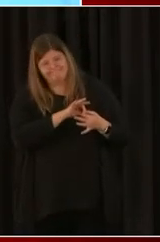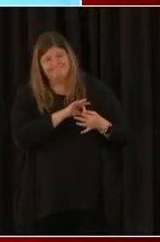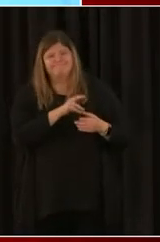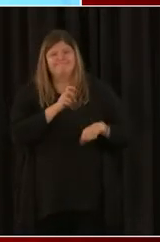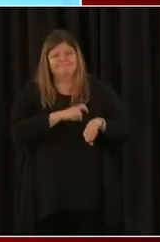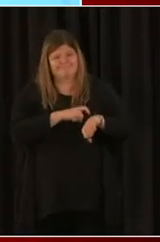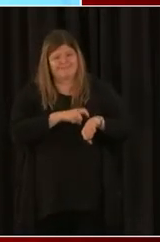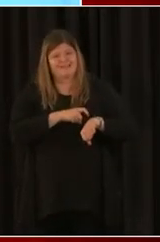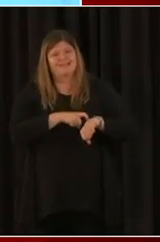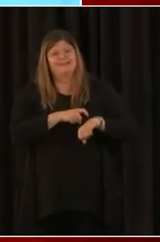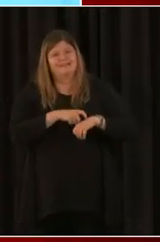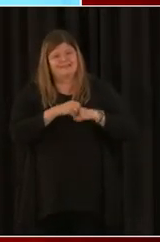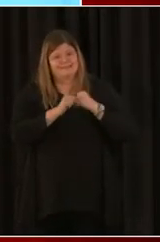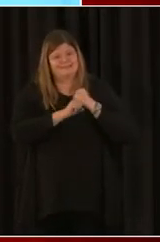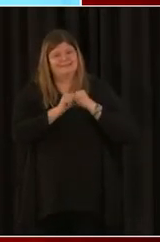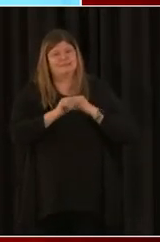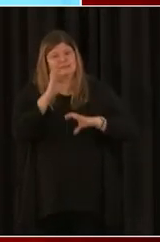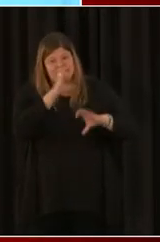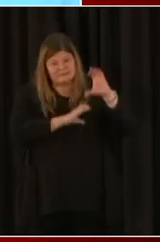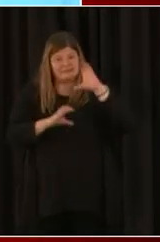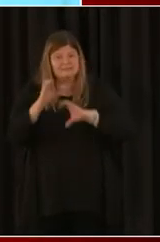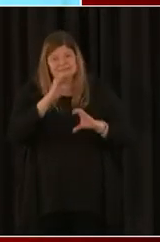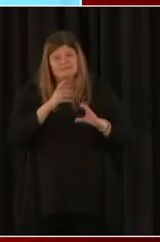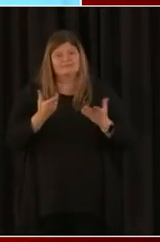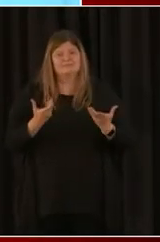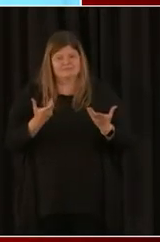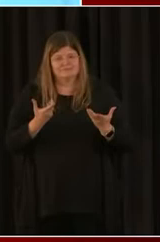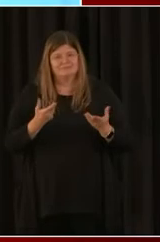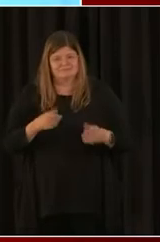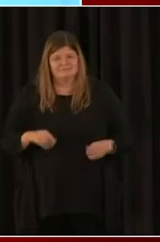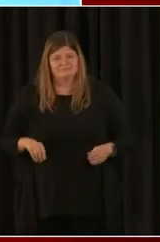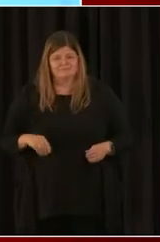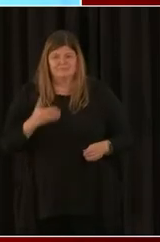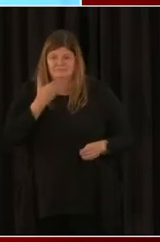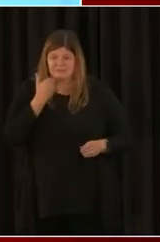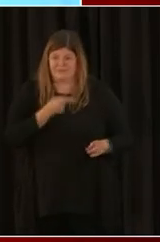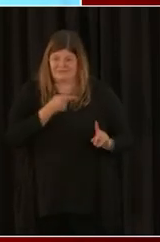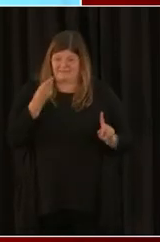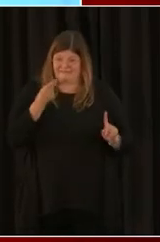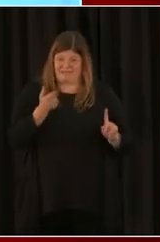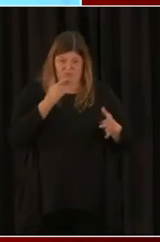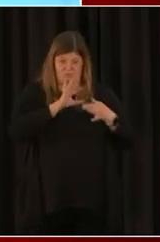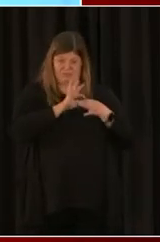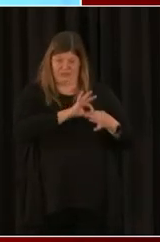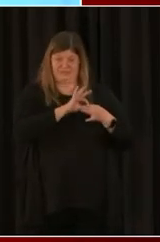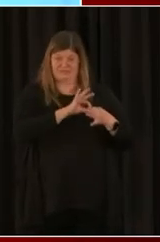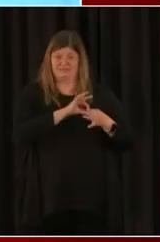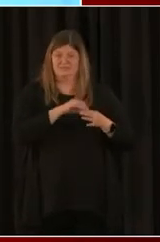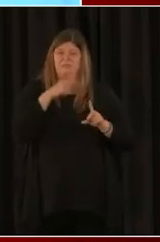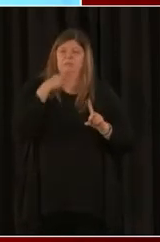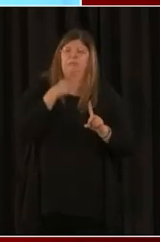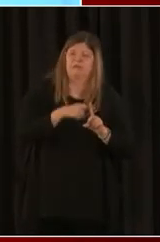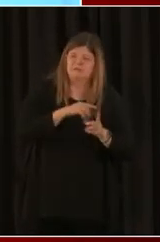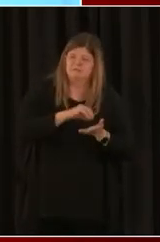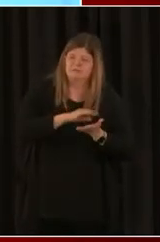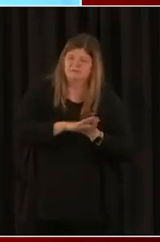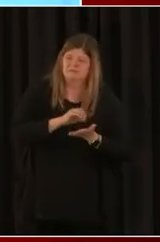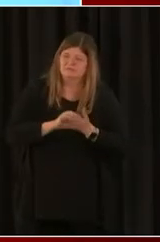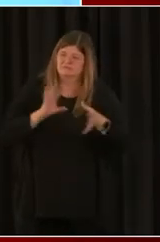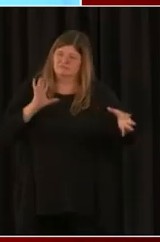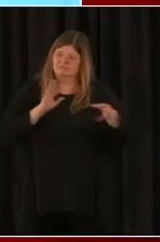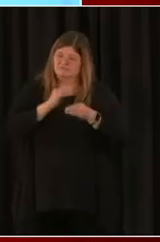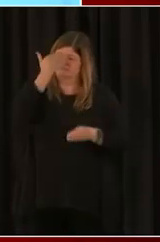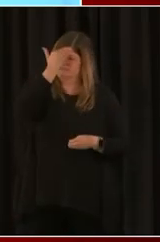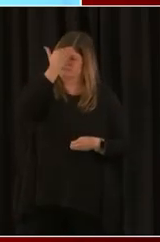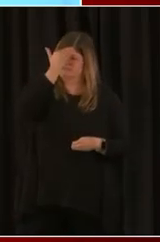to get that in place. And aside from that, really understanding what documents are going to be required to be submitted and put those in